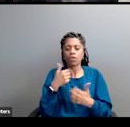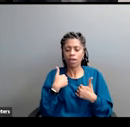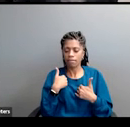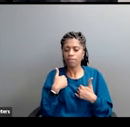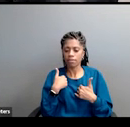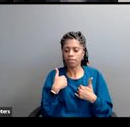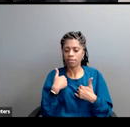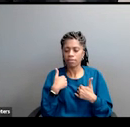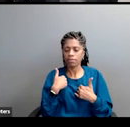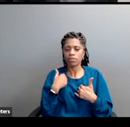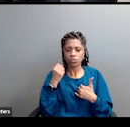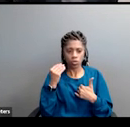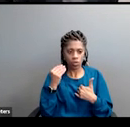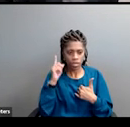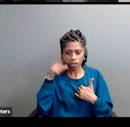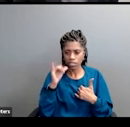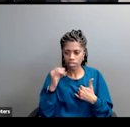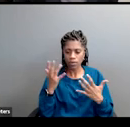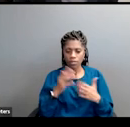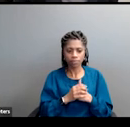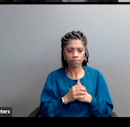Okay, let's see what that looks like.